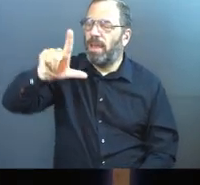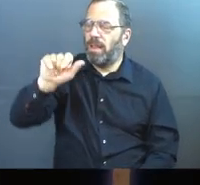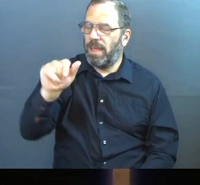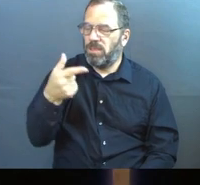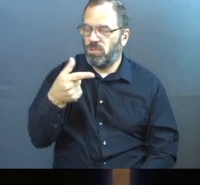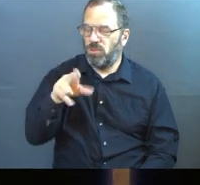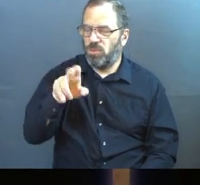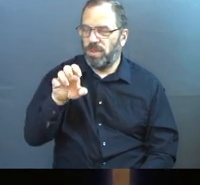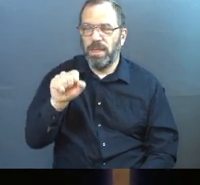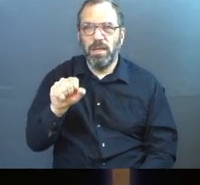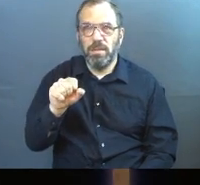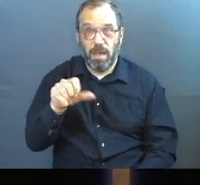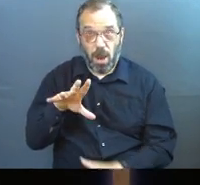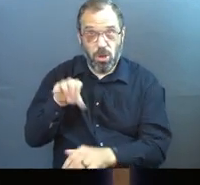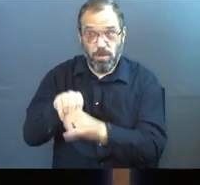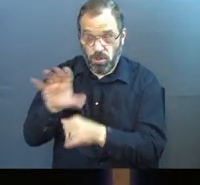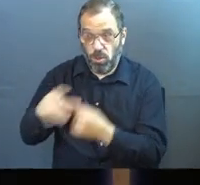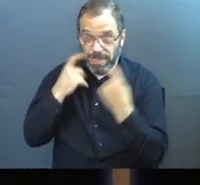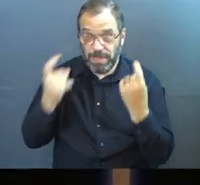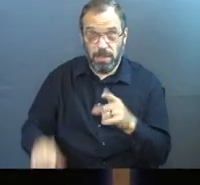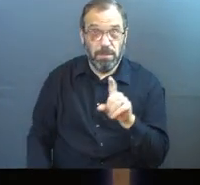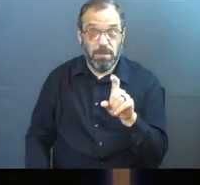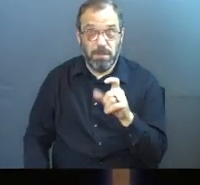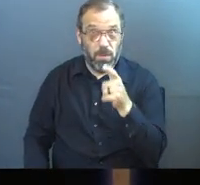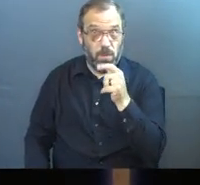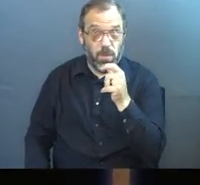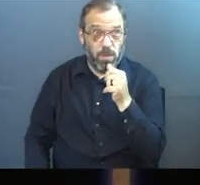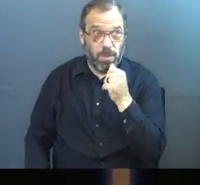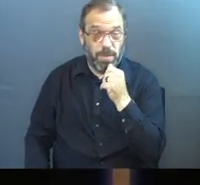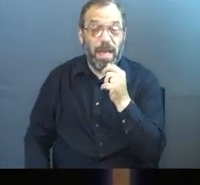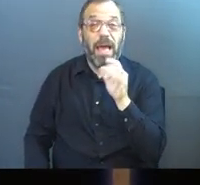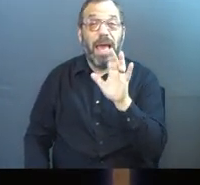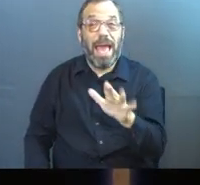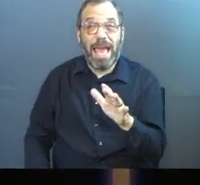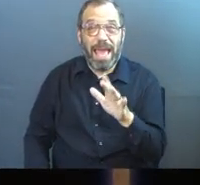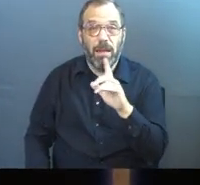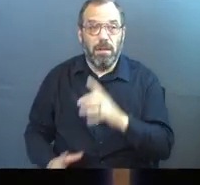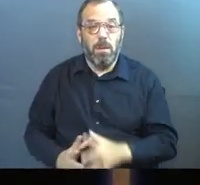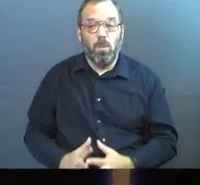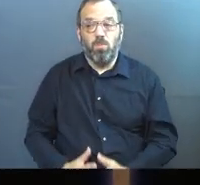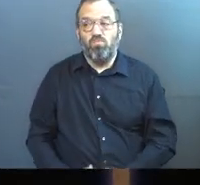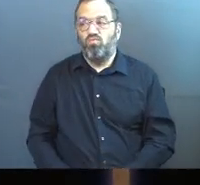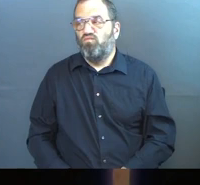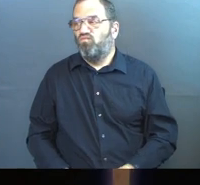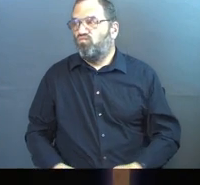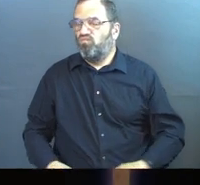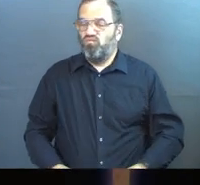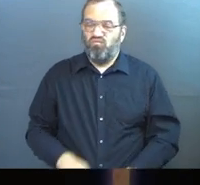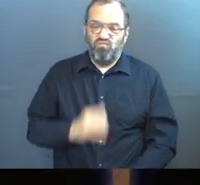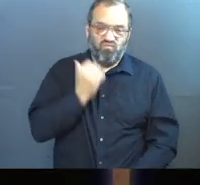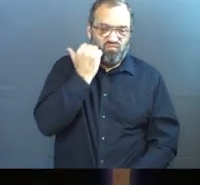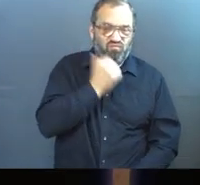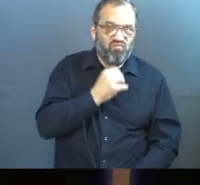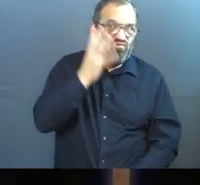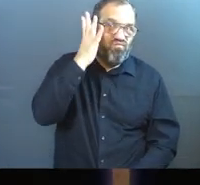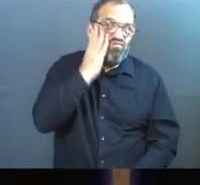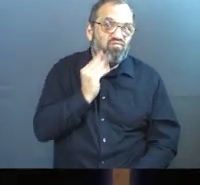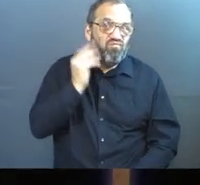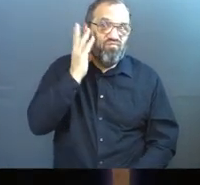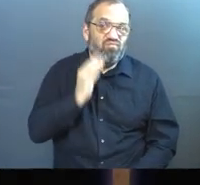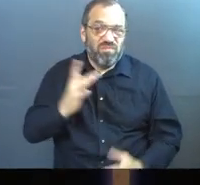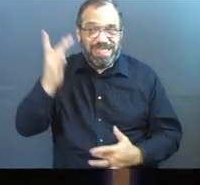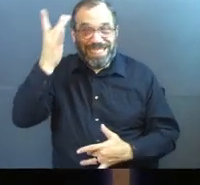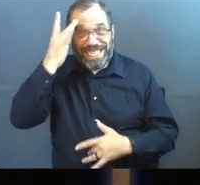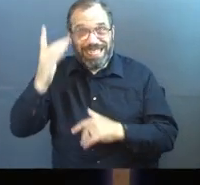How many of us are taking part in her sins? And we are also quietly every single day of our lives experiencing the